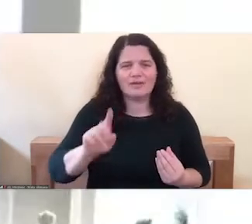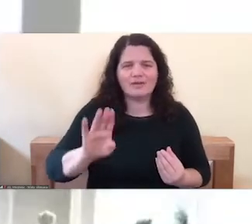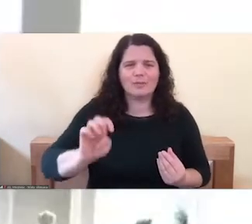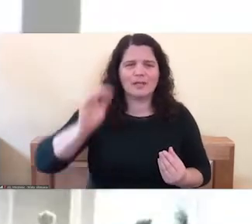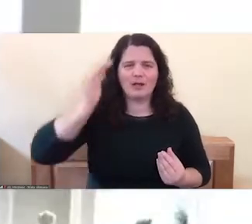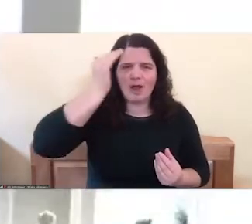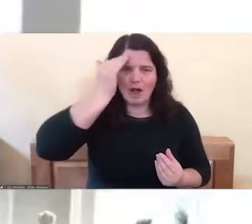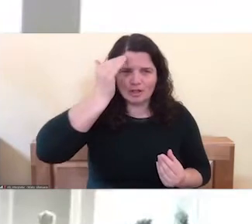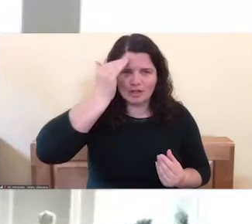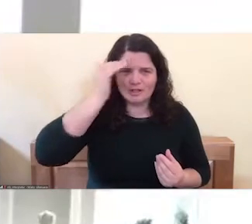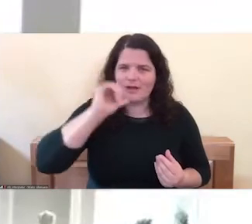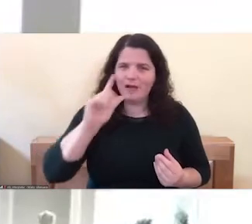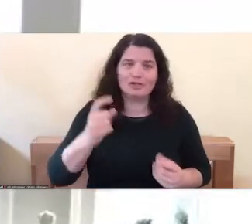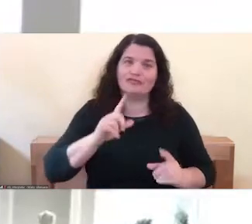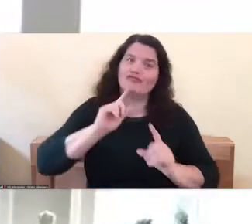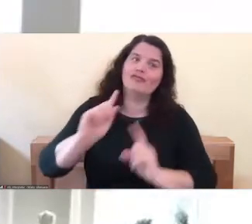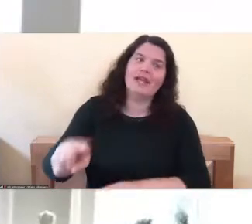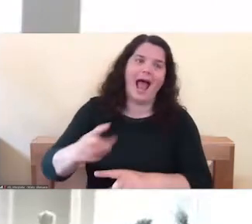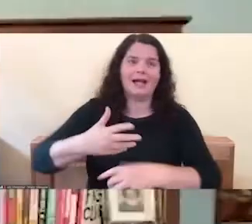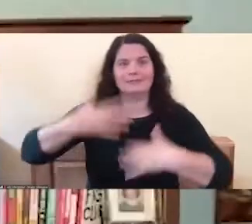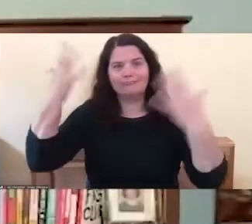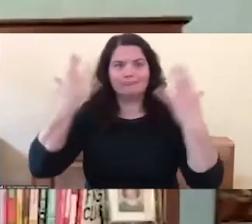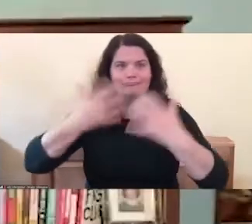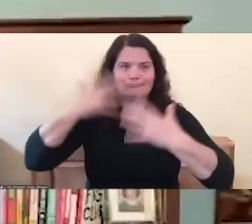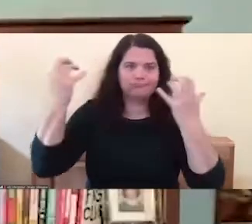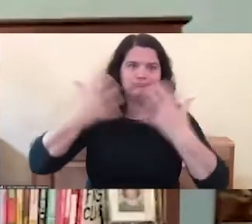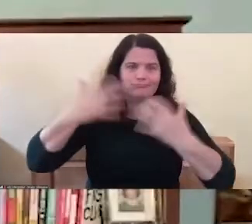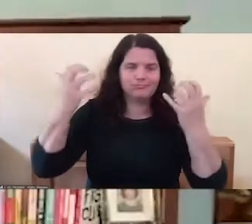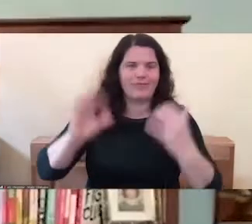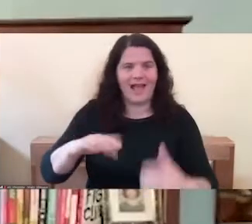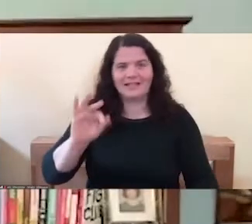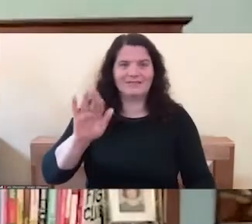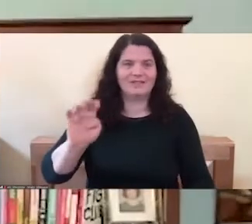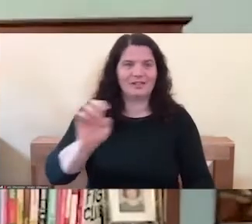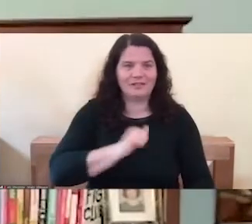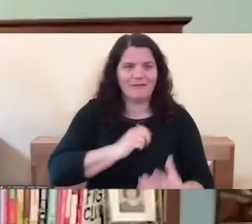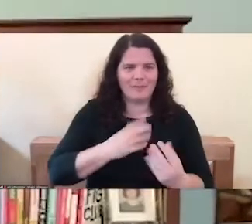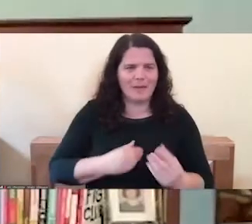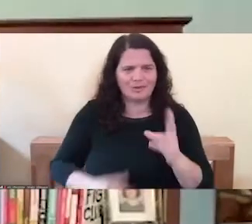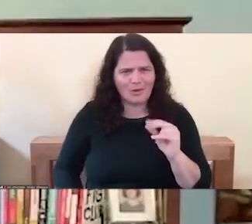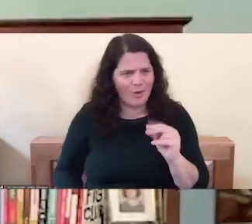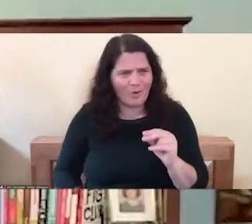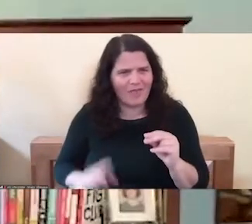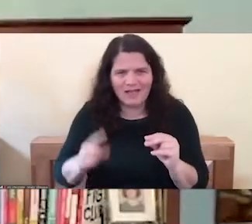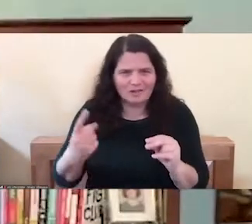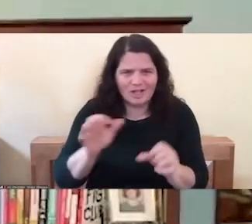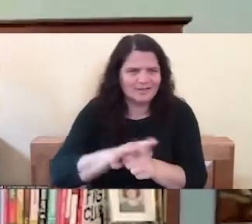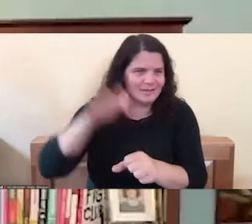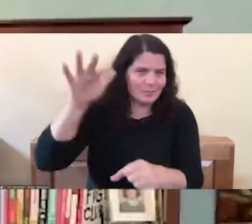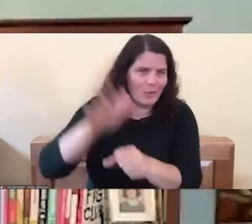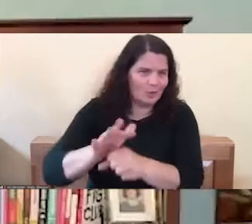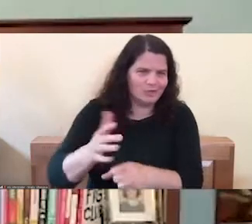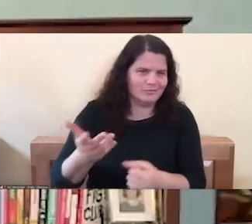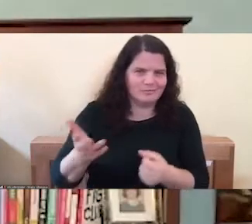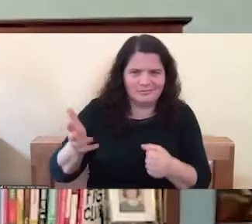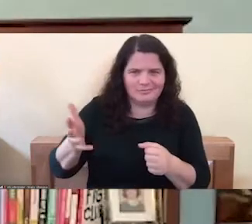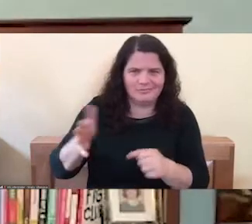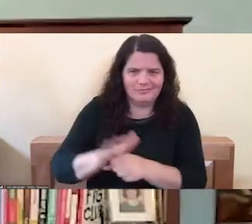It's not just reacting. It's not just exploding. It's not, that's not really fierce self-compassion. That's just exploding or kind of